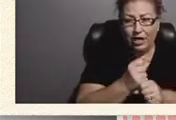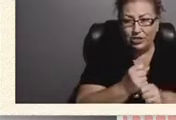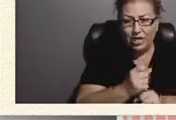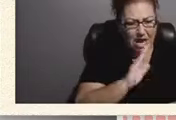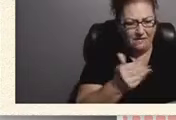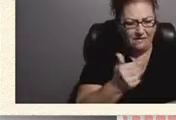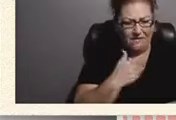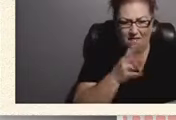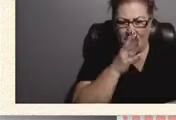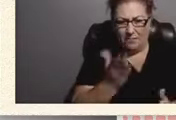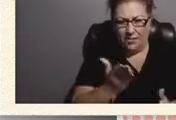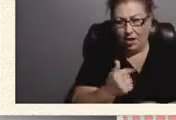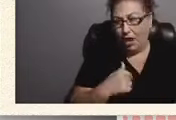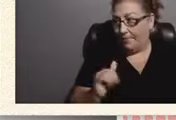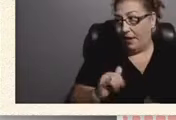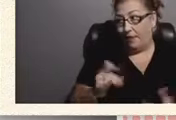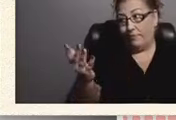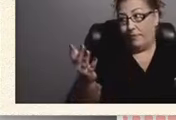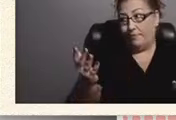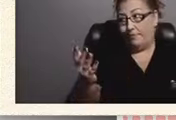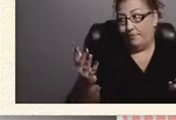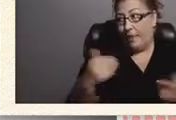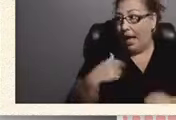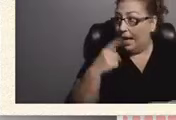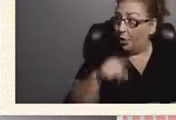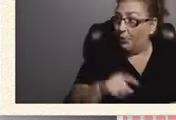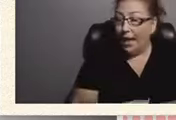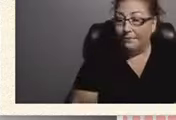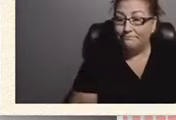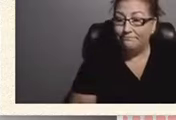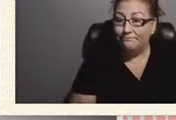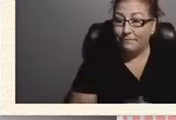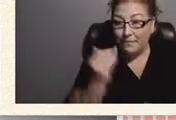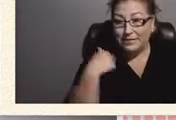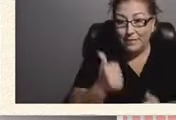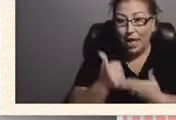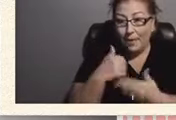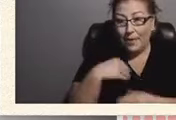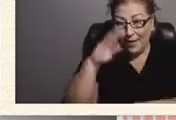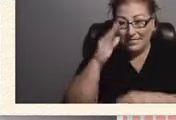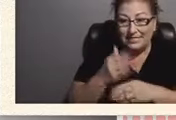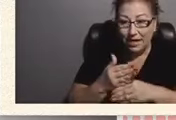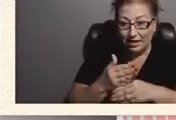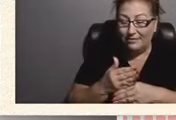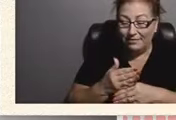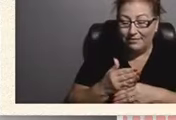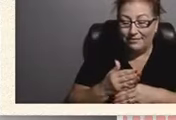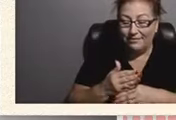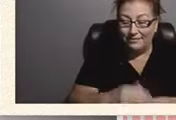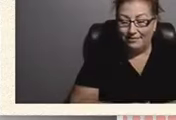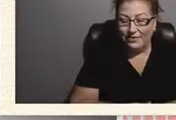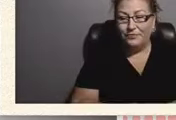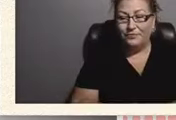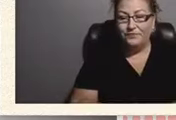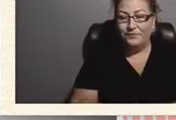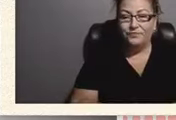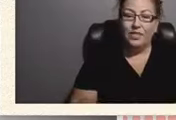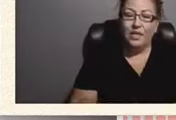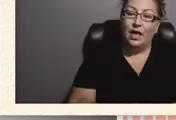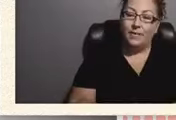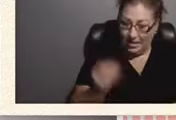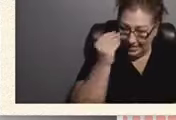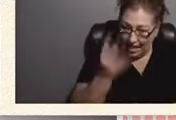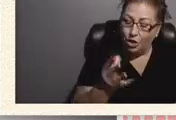I'm like, I don't mind because I'm helping my son. By you, by telling you that my